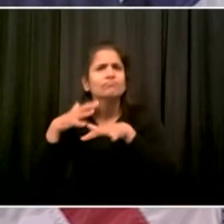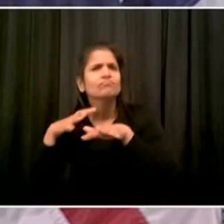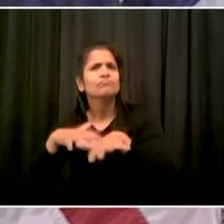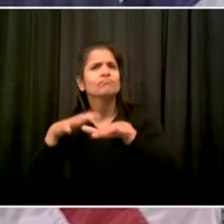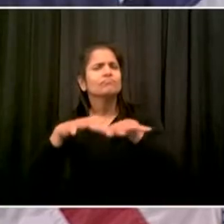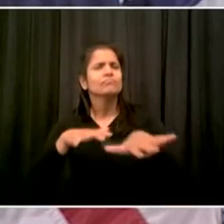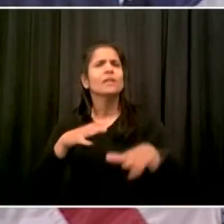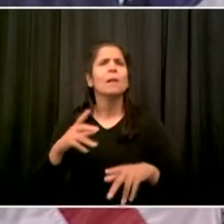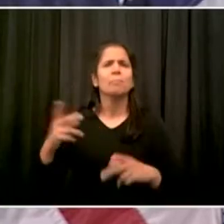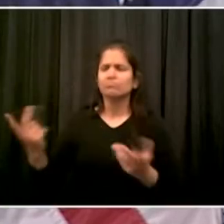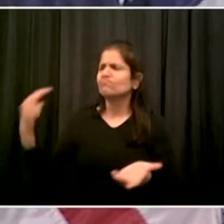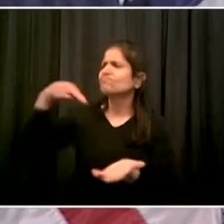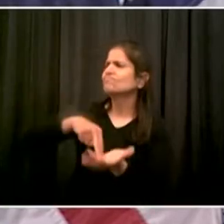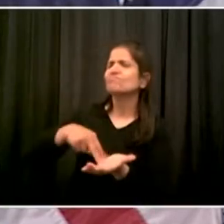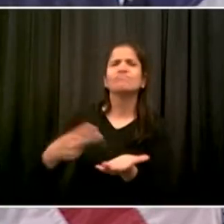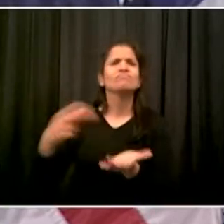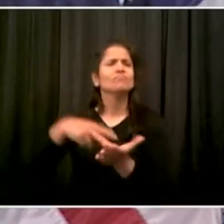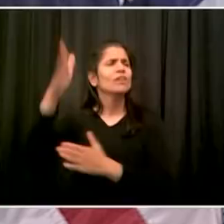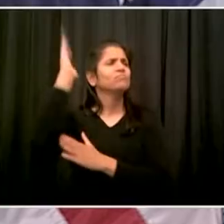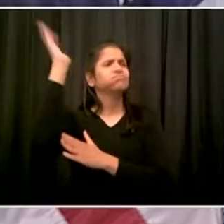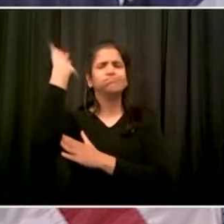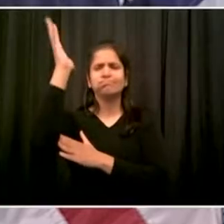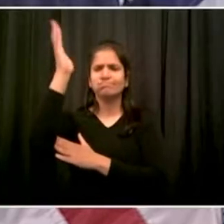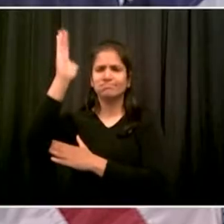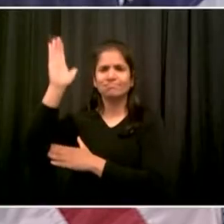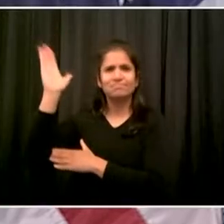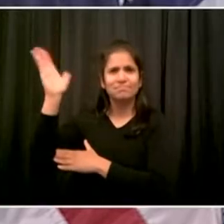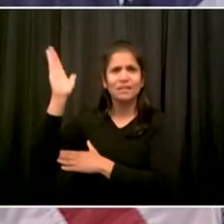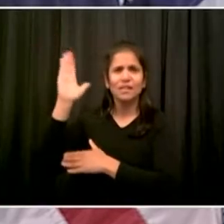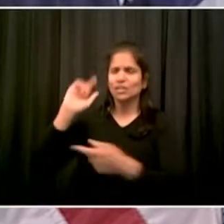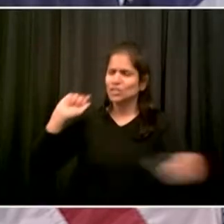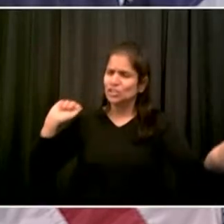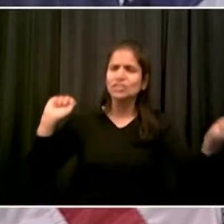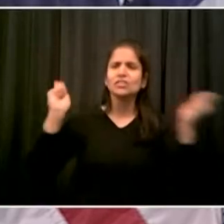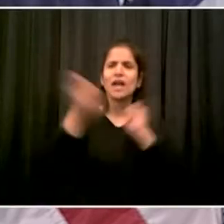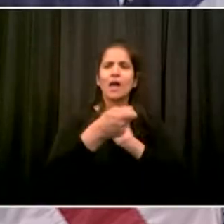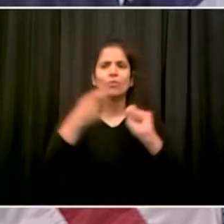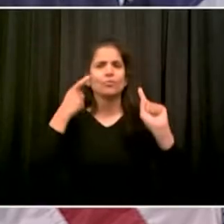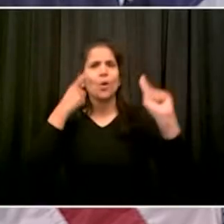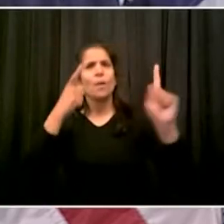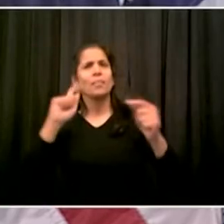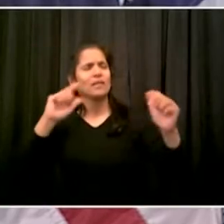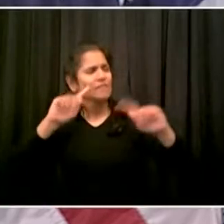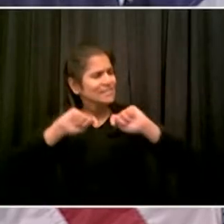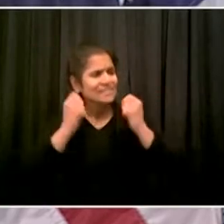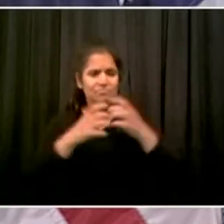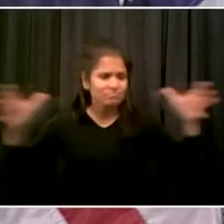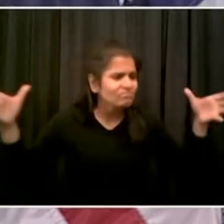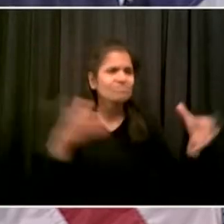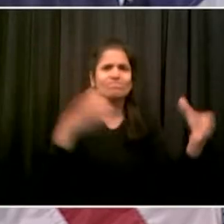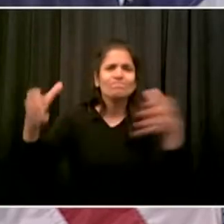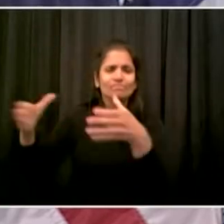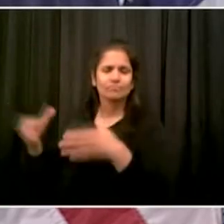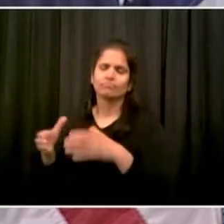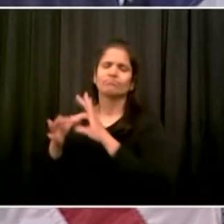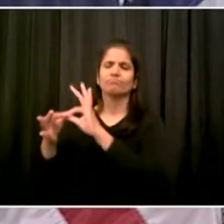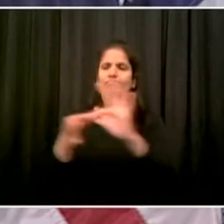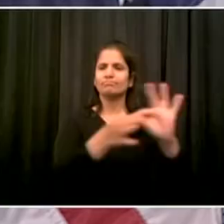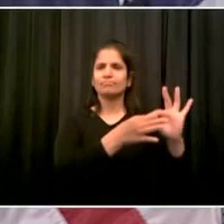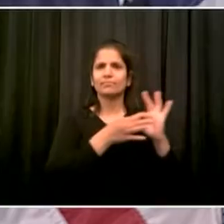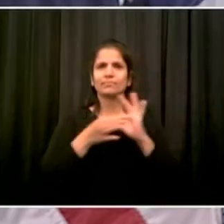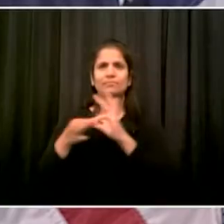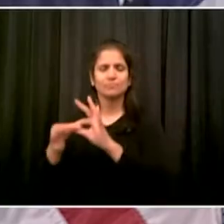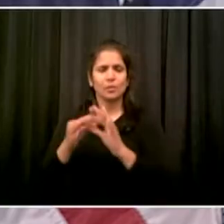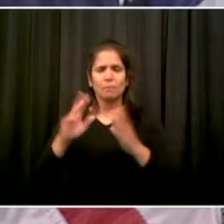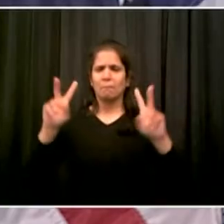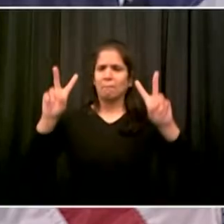approach to the work of this society, doing it peacefully, doing it passionately. Tens of thousands of New Yorkers